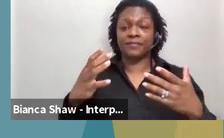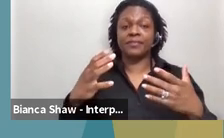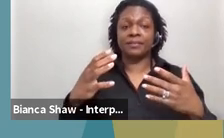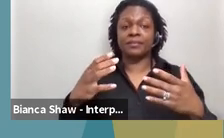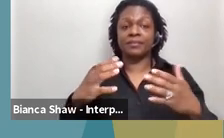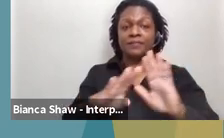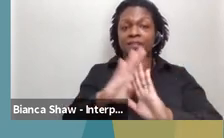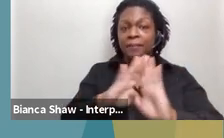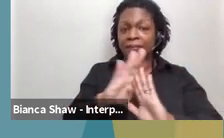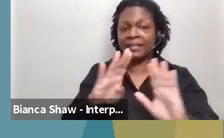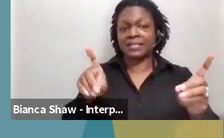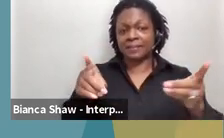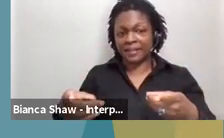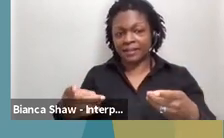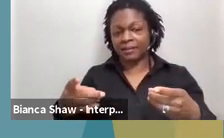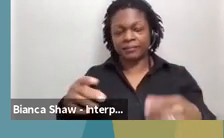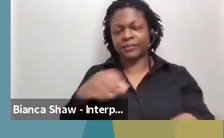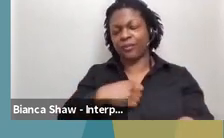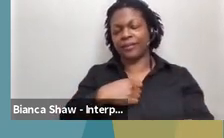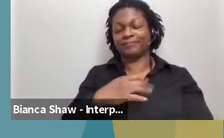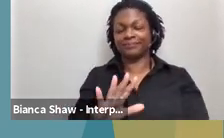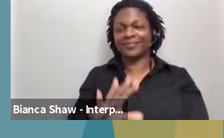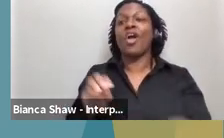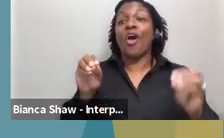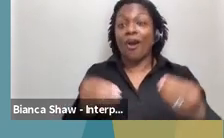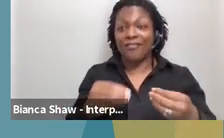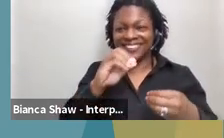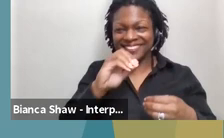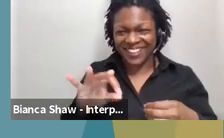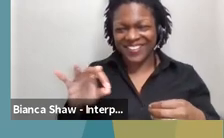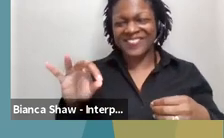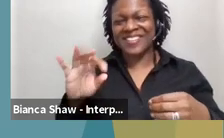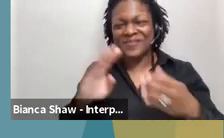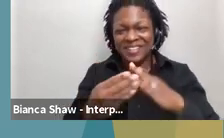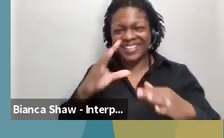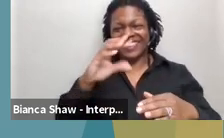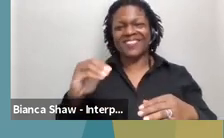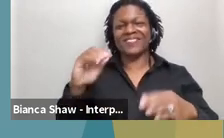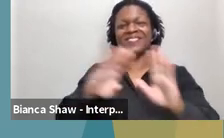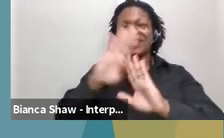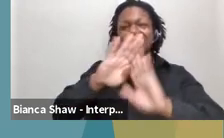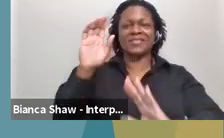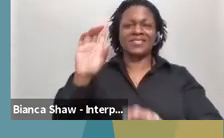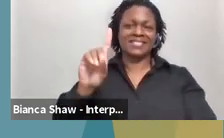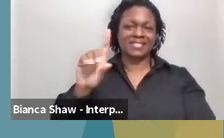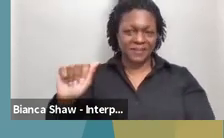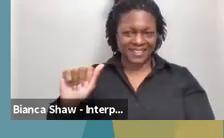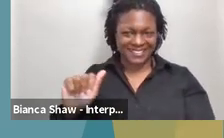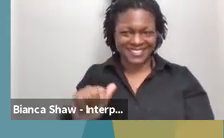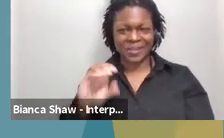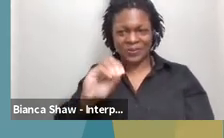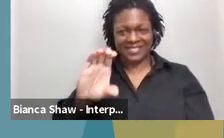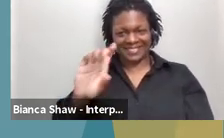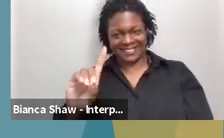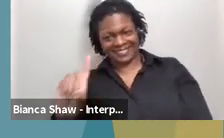my office as well as some information on the, on the Medicaid section and where you can go for questions there. So just a high